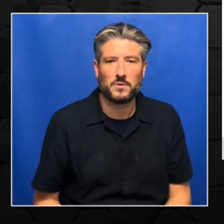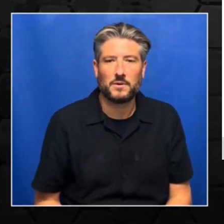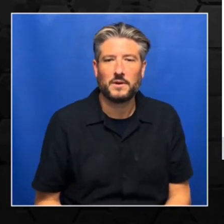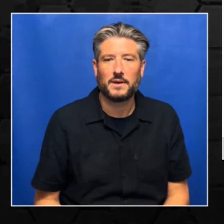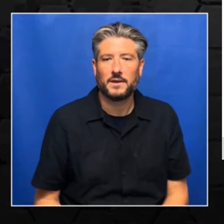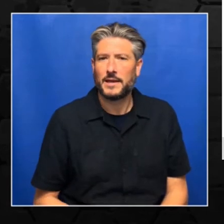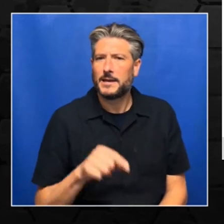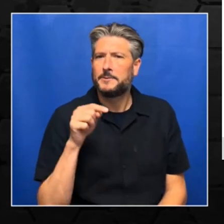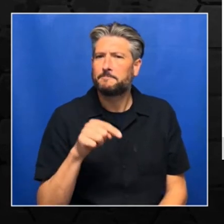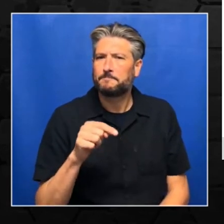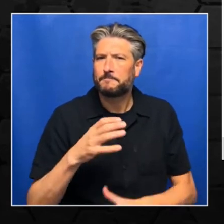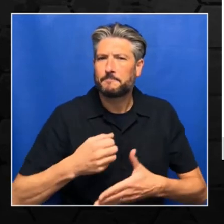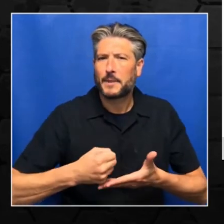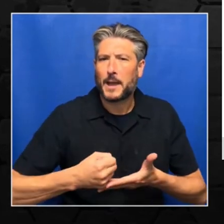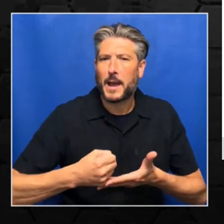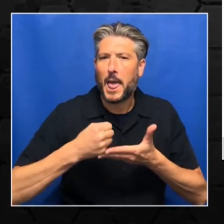data.